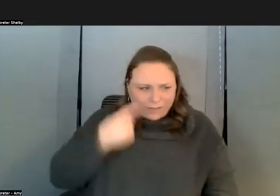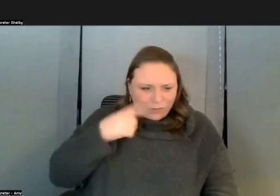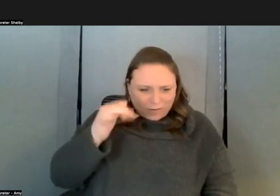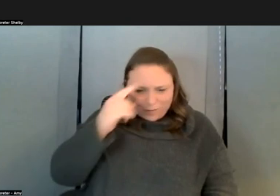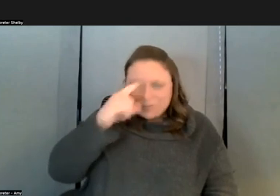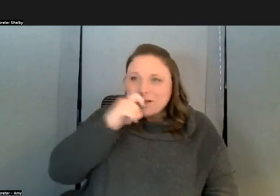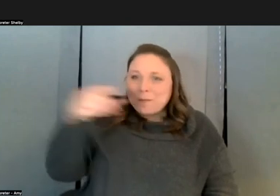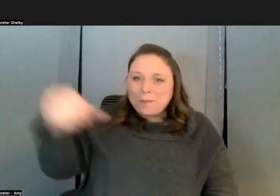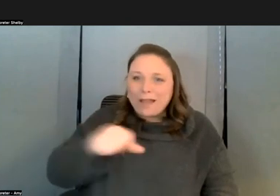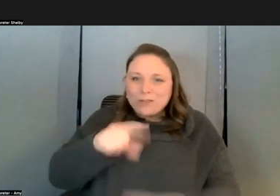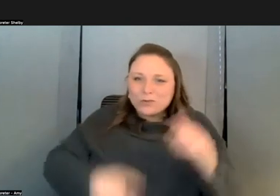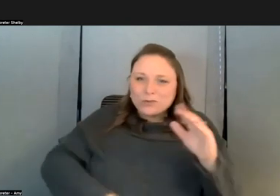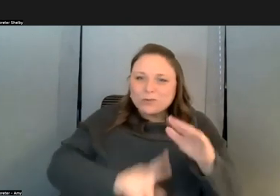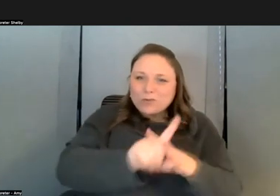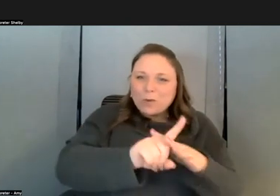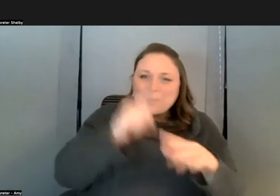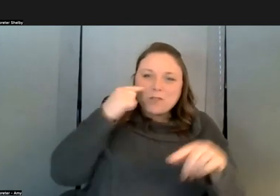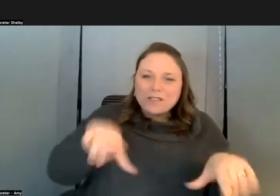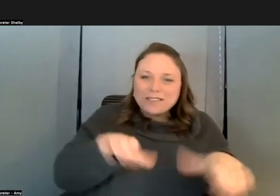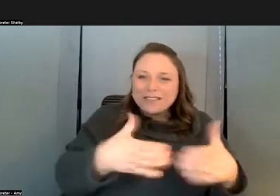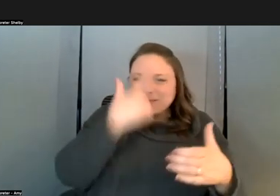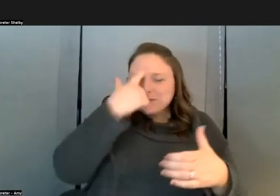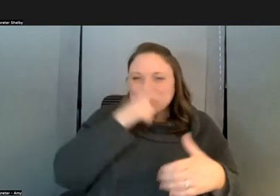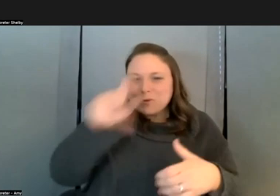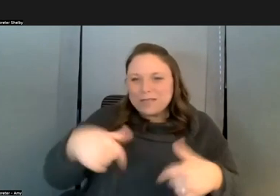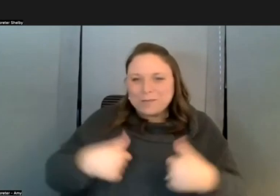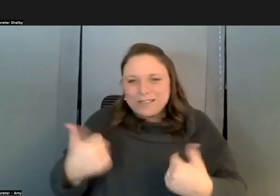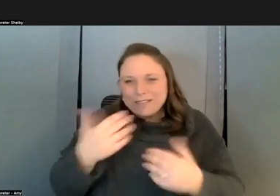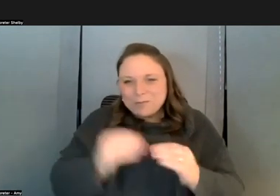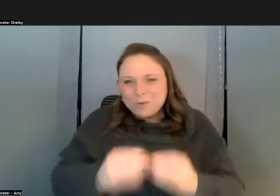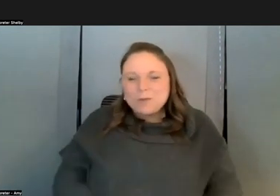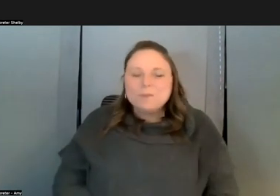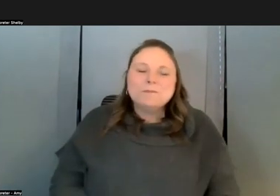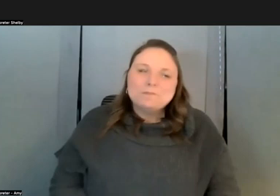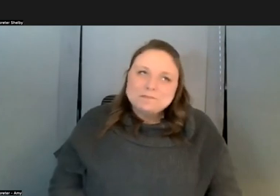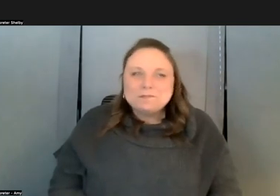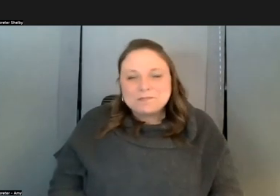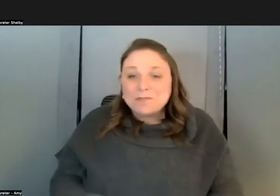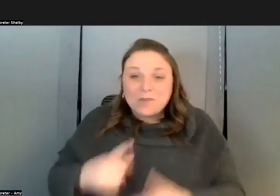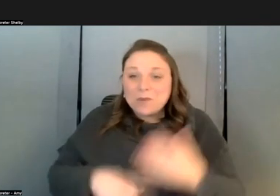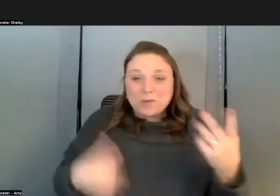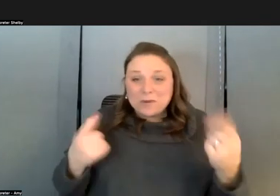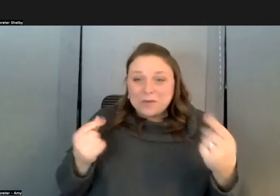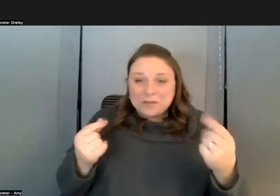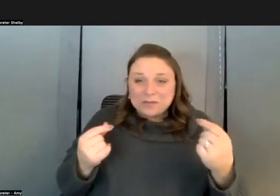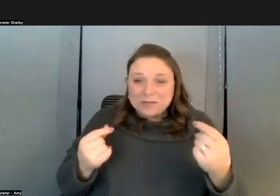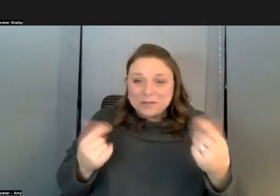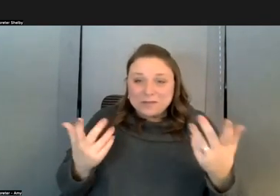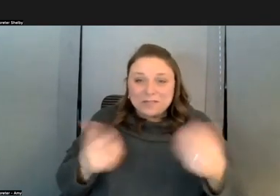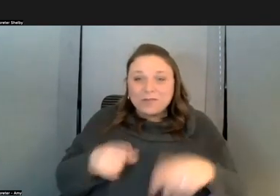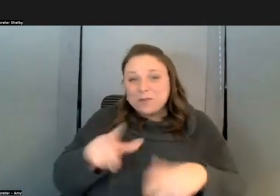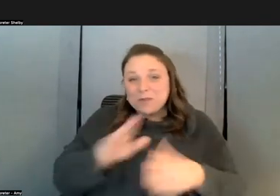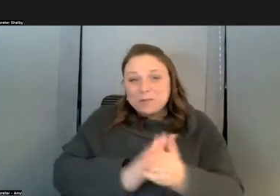anymore because they don't need to um so what do you do in today's society well you might become a lathe